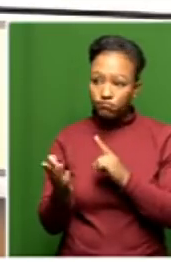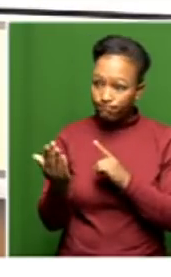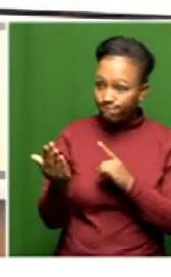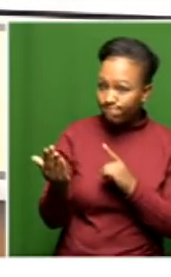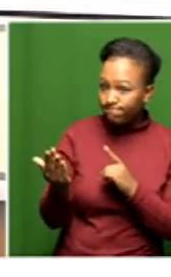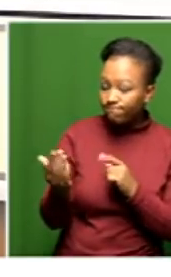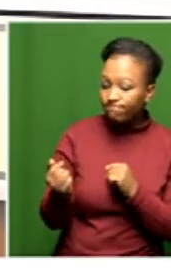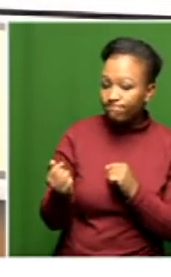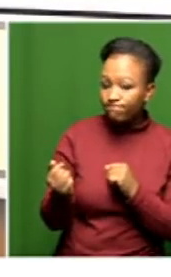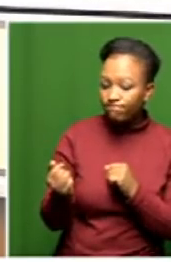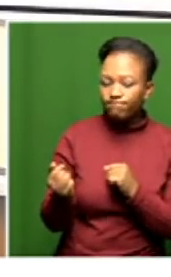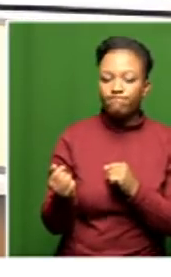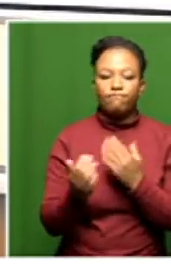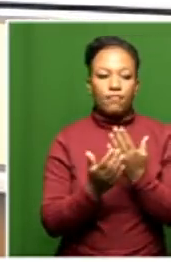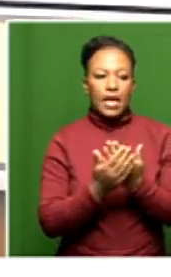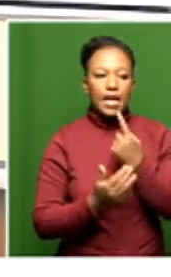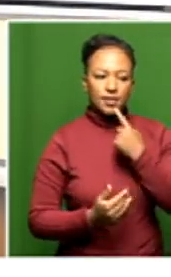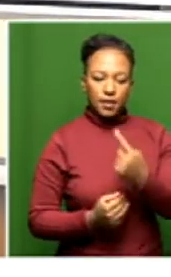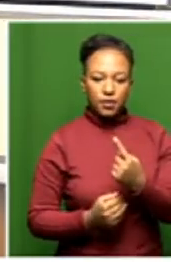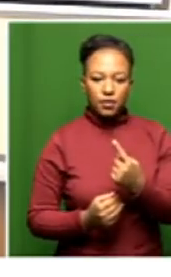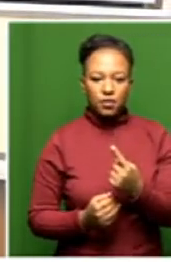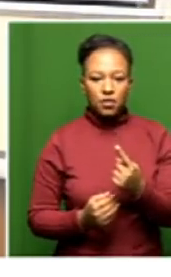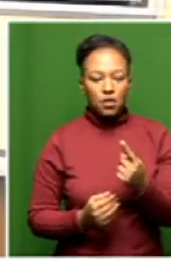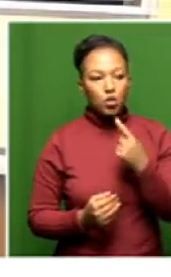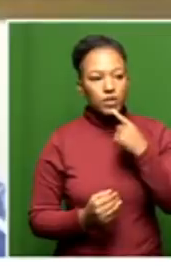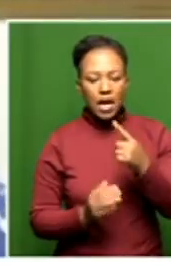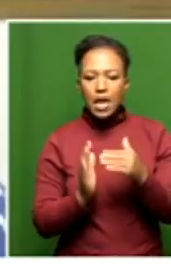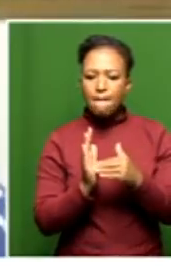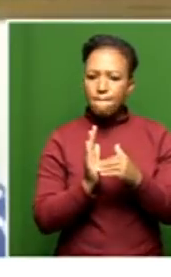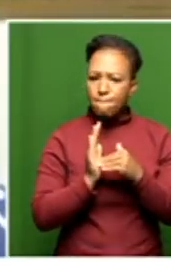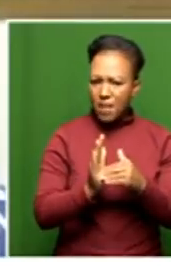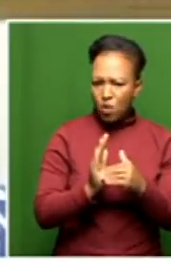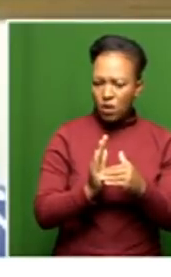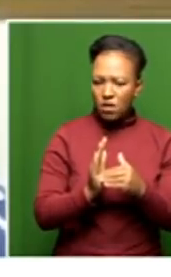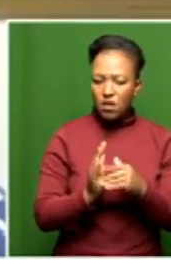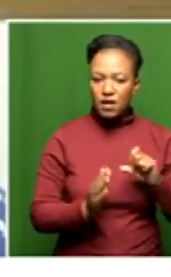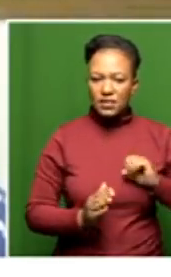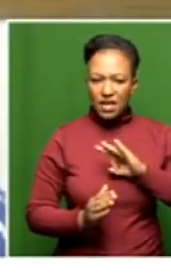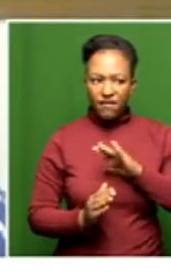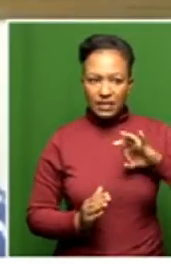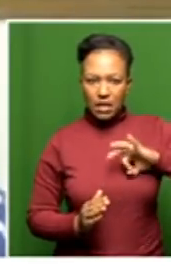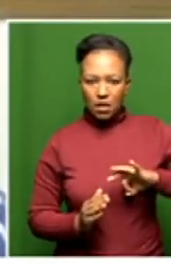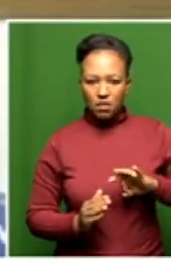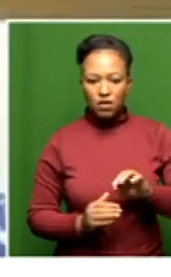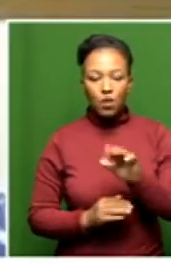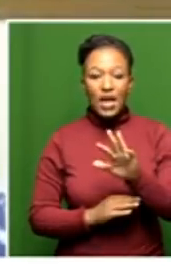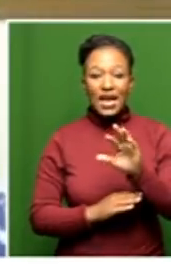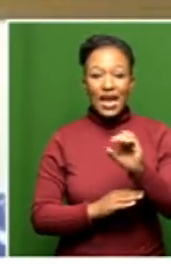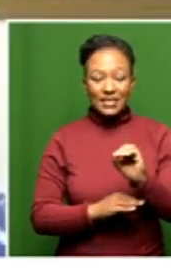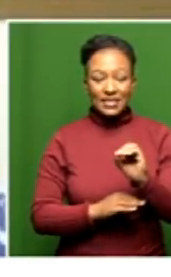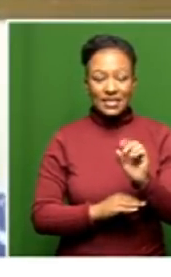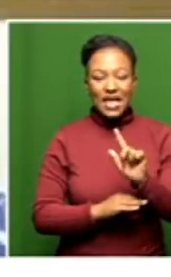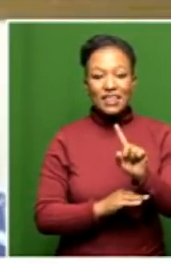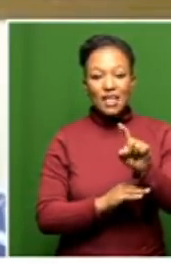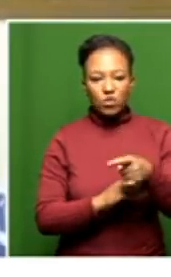I just say that you're talking about the millions. The staff salaries at this stage is 90,000 a